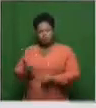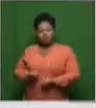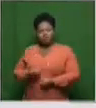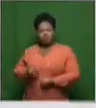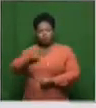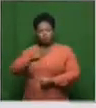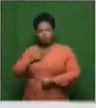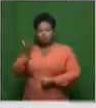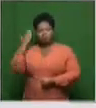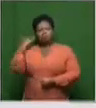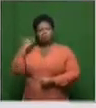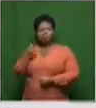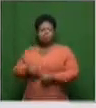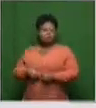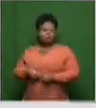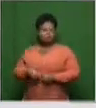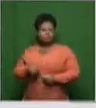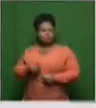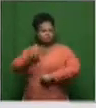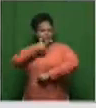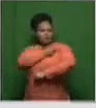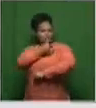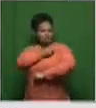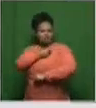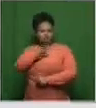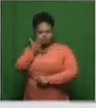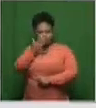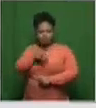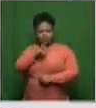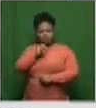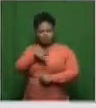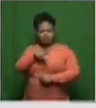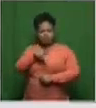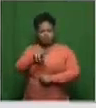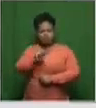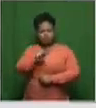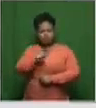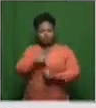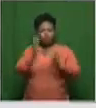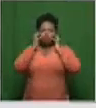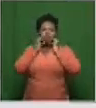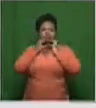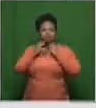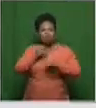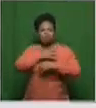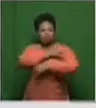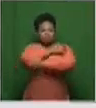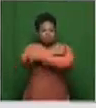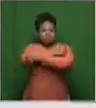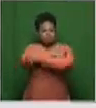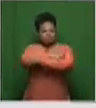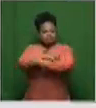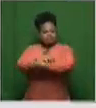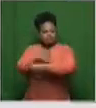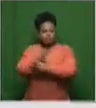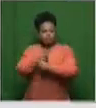fastest vaccine that we've developed previously was the mumps vaccine that took four years. So that was the fastest one we've had